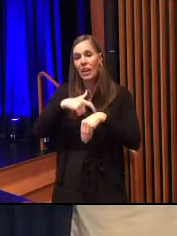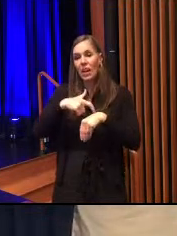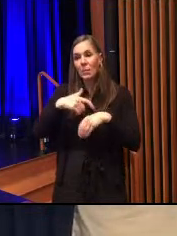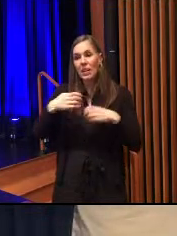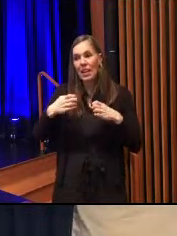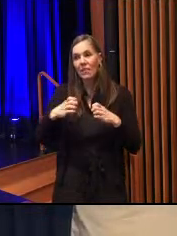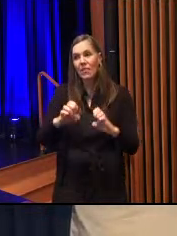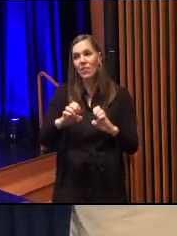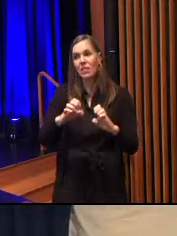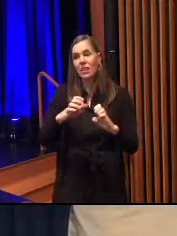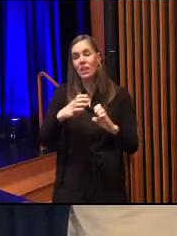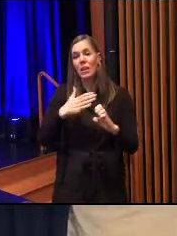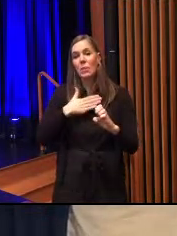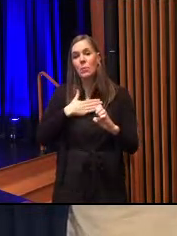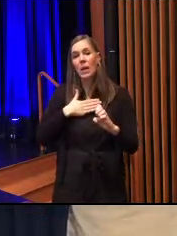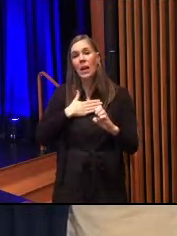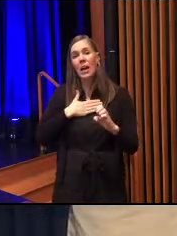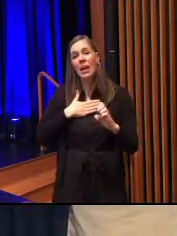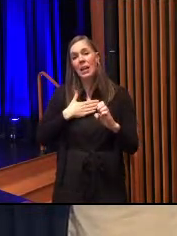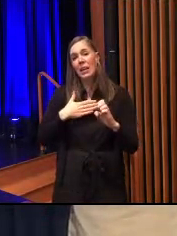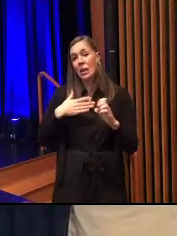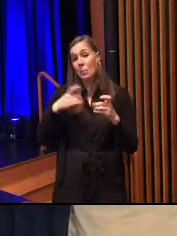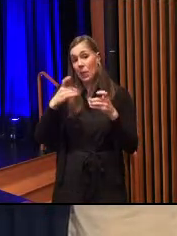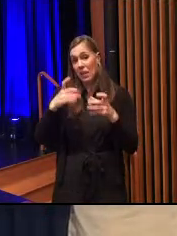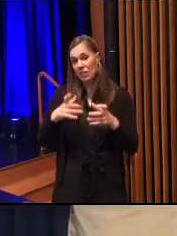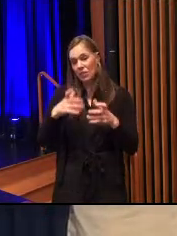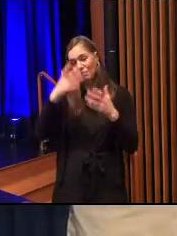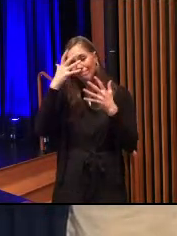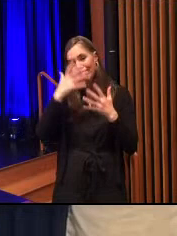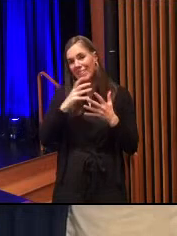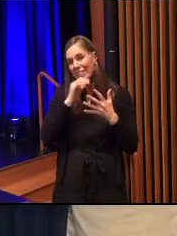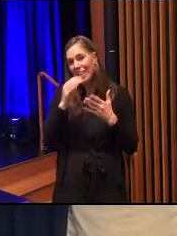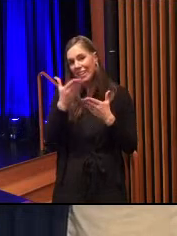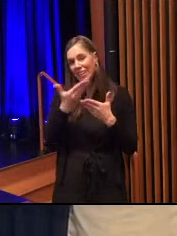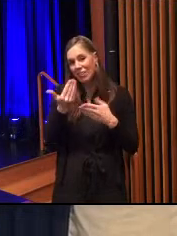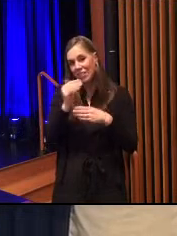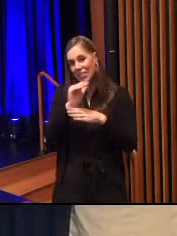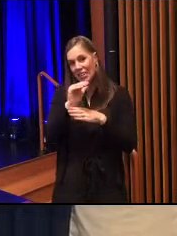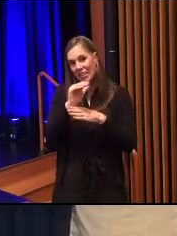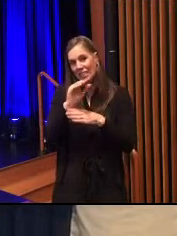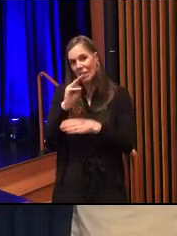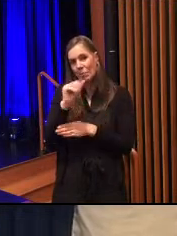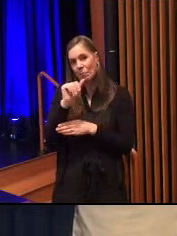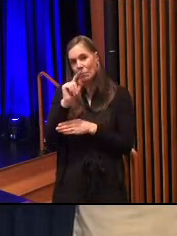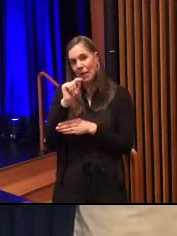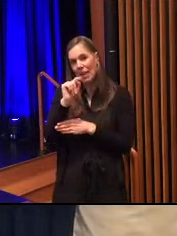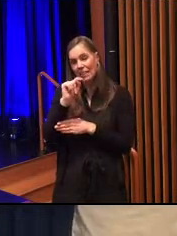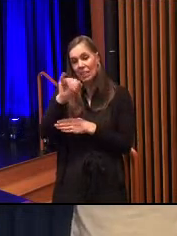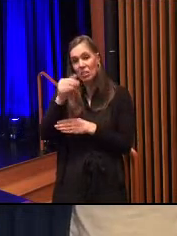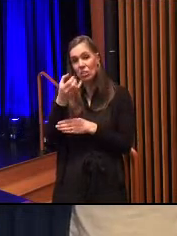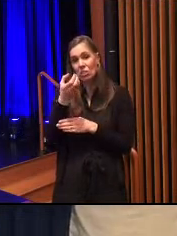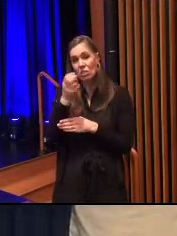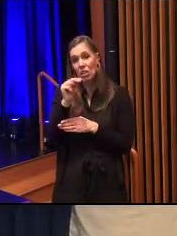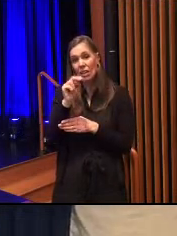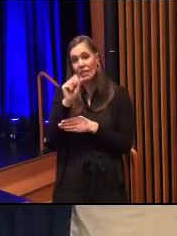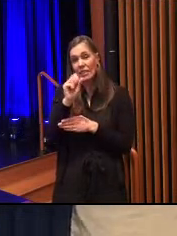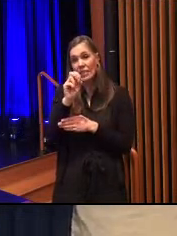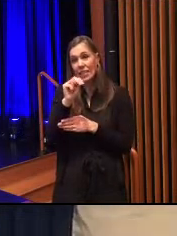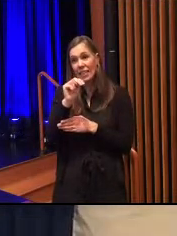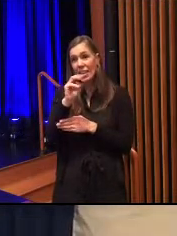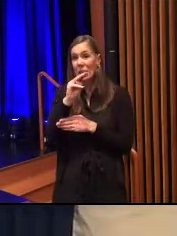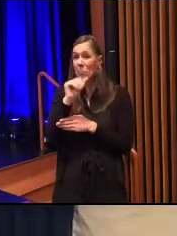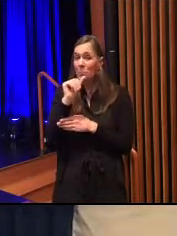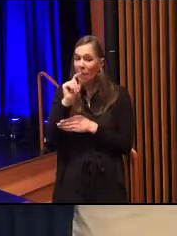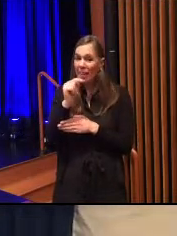effort. My campaign manager, unfortunately, who is not here tonight, Matt Johnson. So, Matt, wherever you are, thank you so